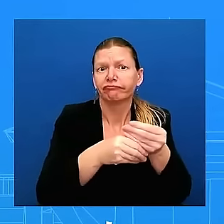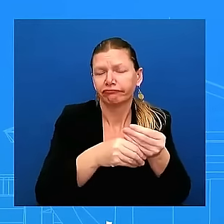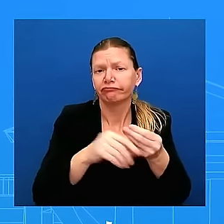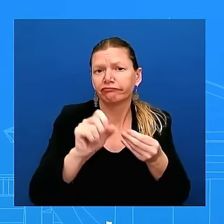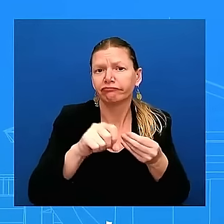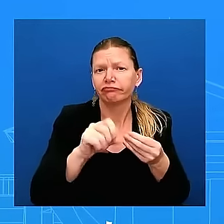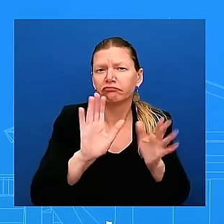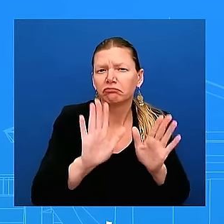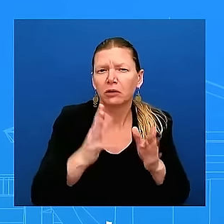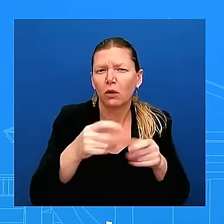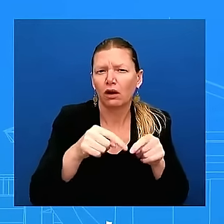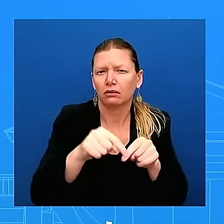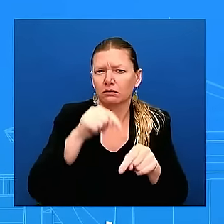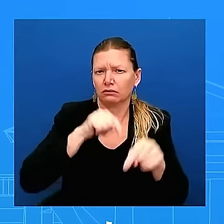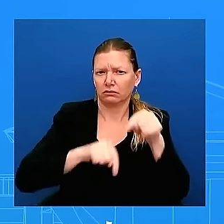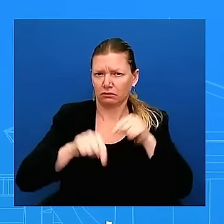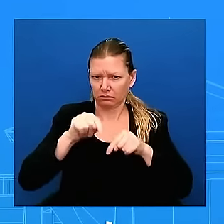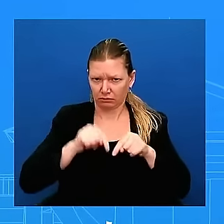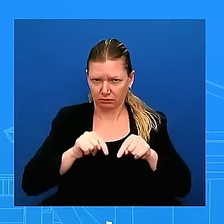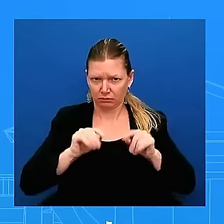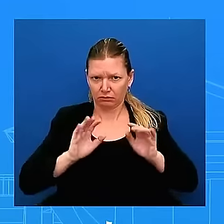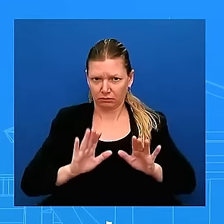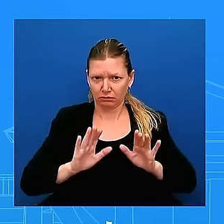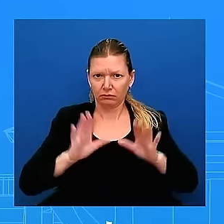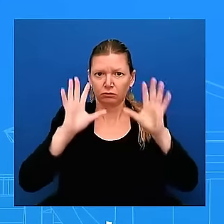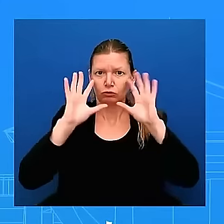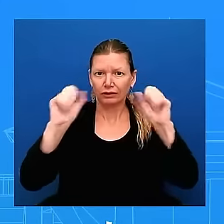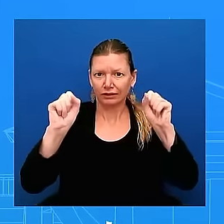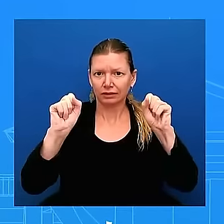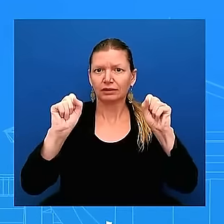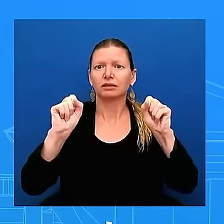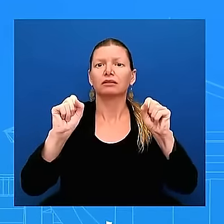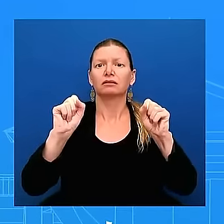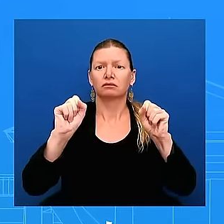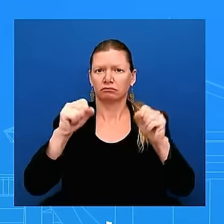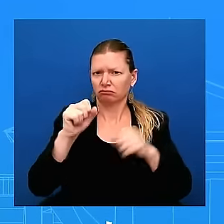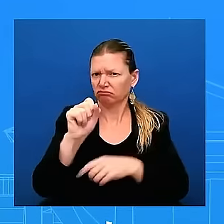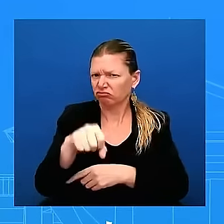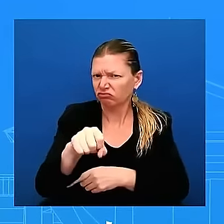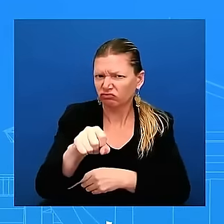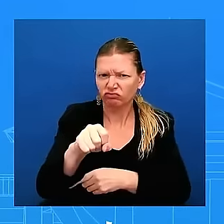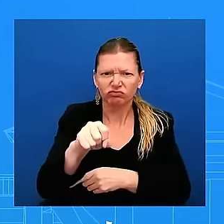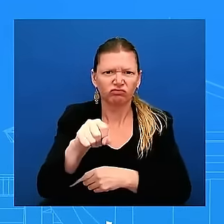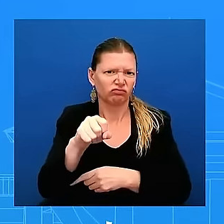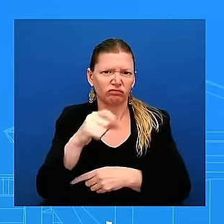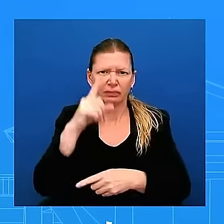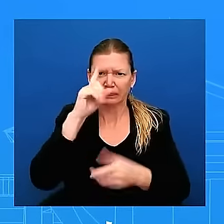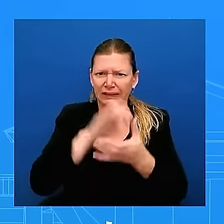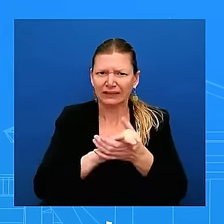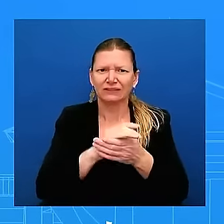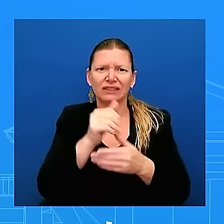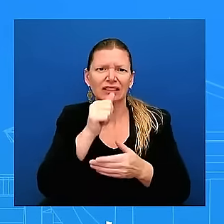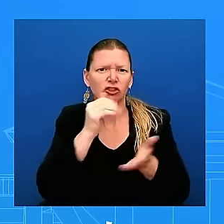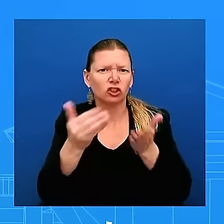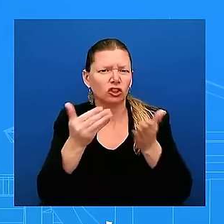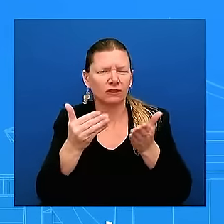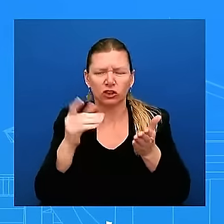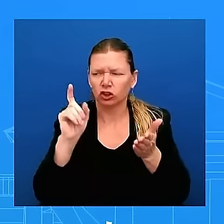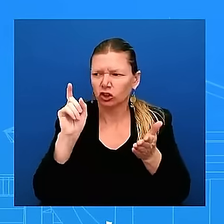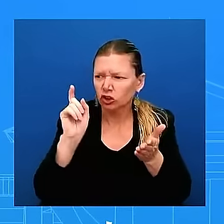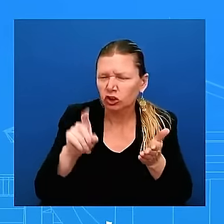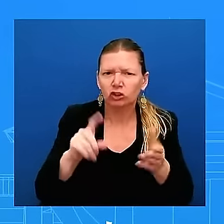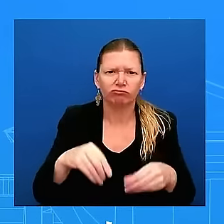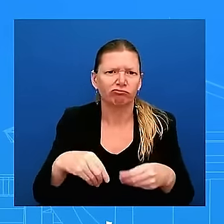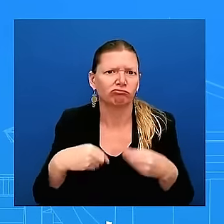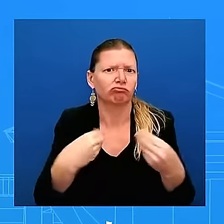in your in your question to me uh the President believes that Secret Service should have every uh resource capability uh available to